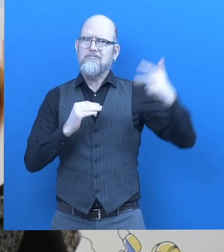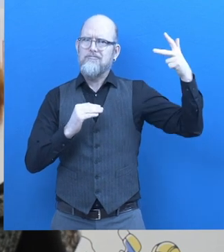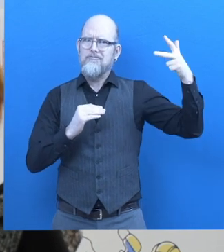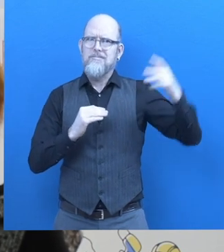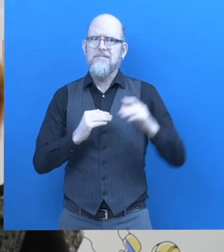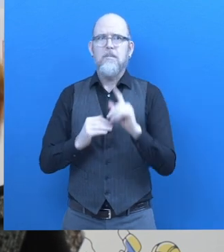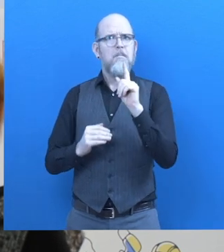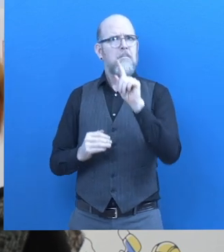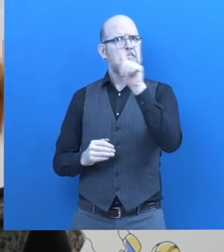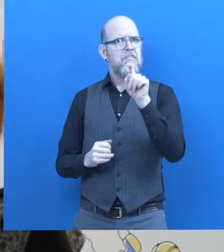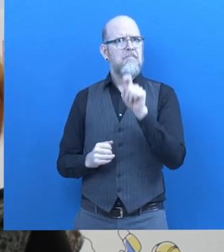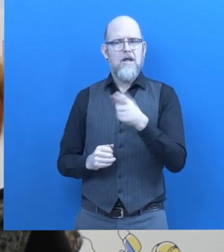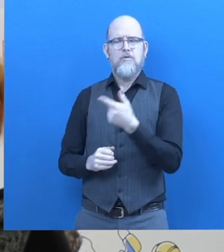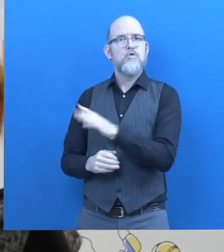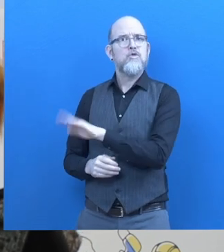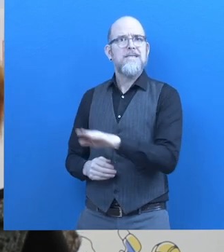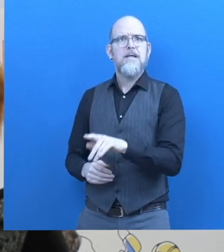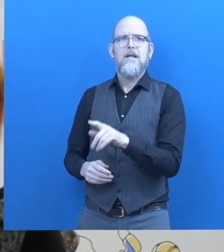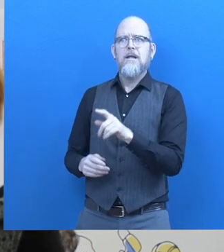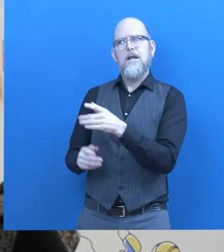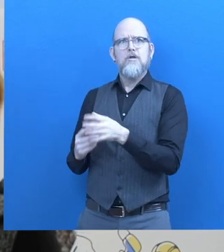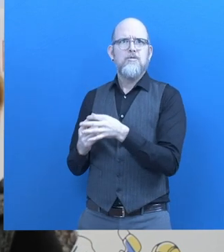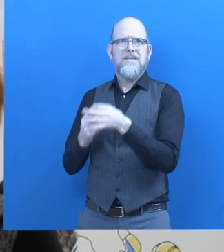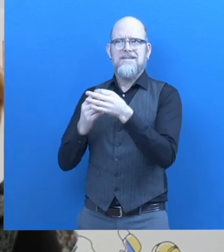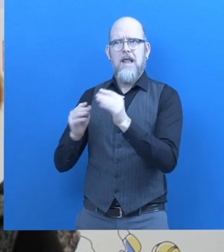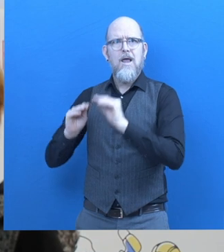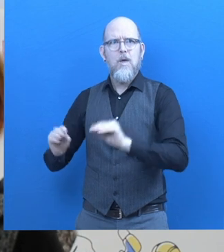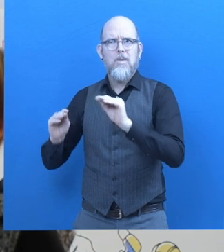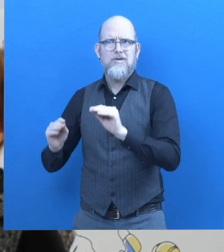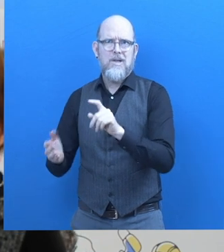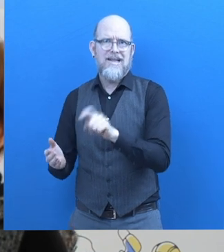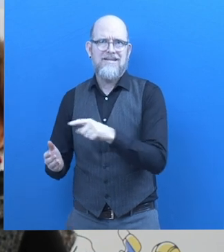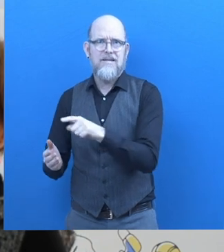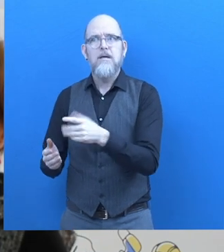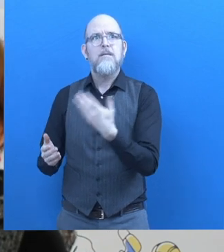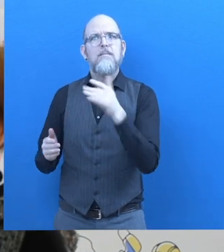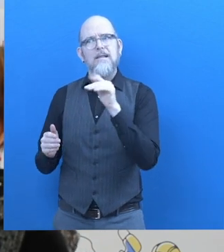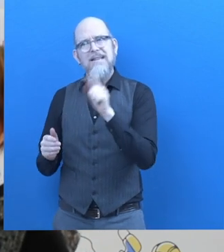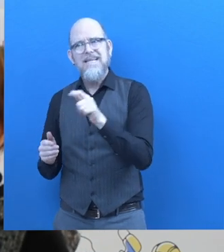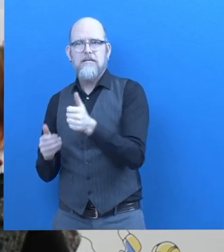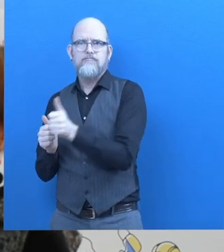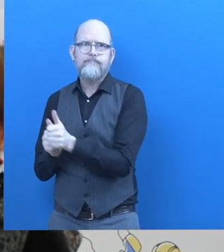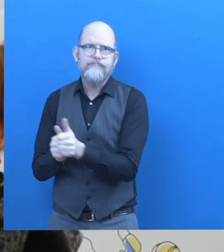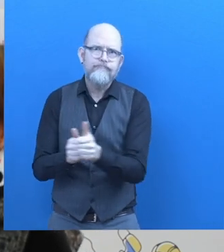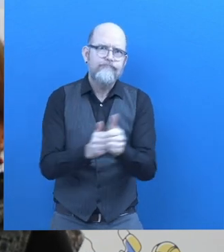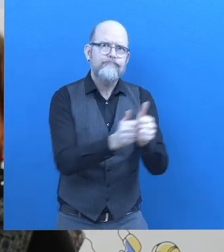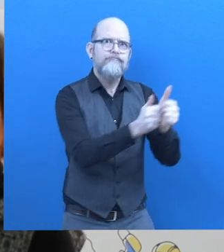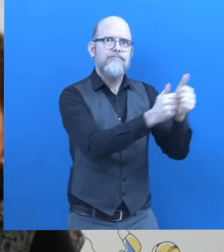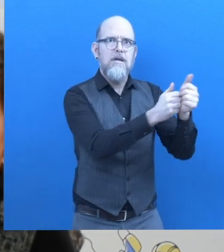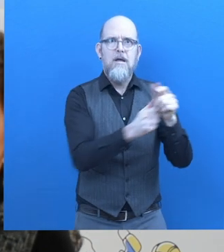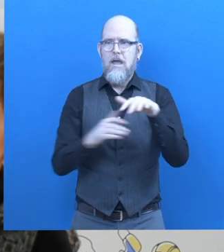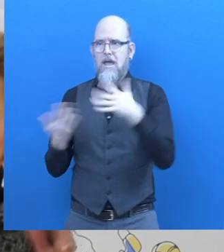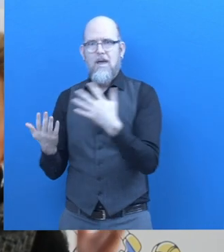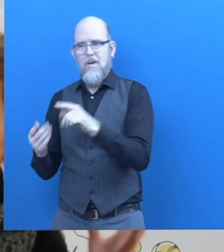because it needs to have some kind of continuous enrollment of children with special education needs